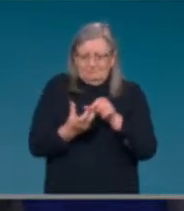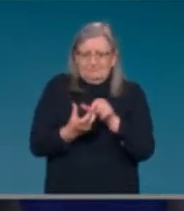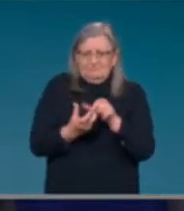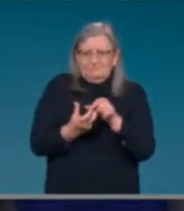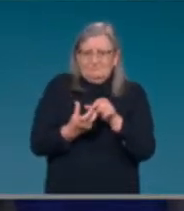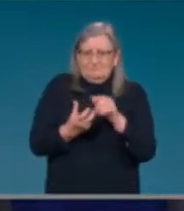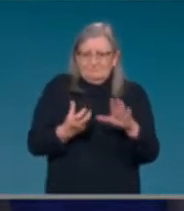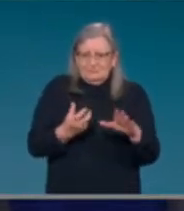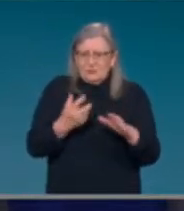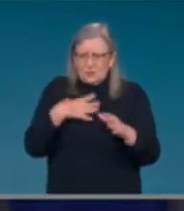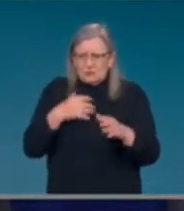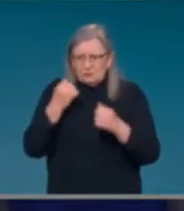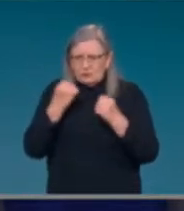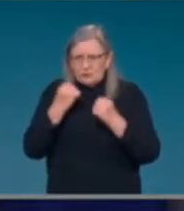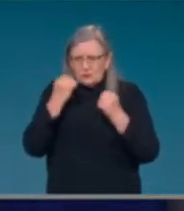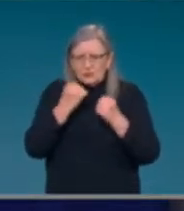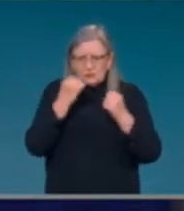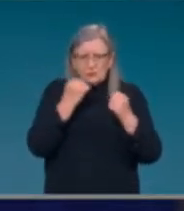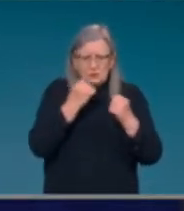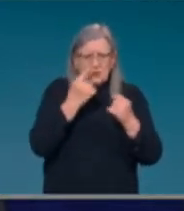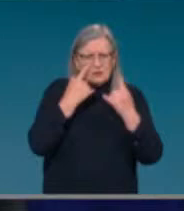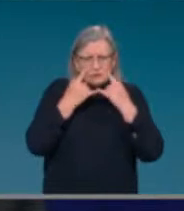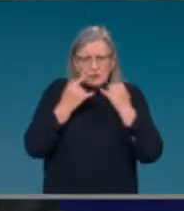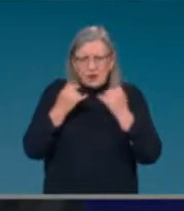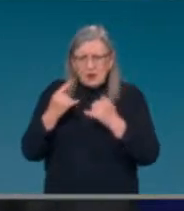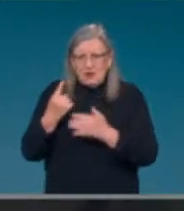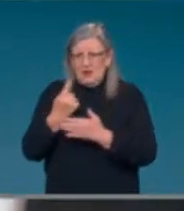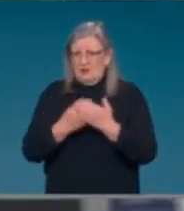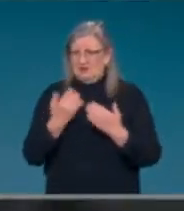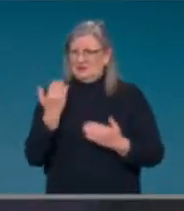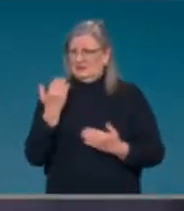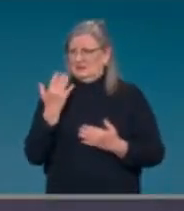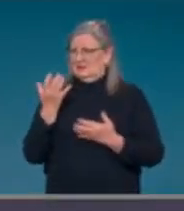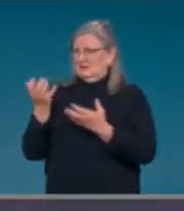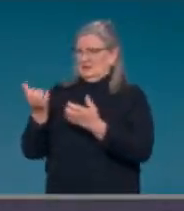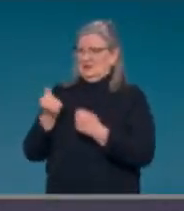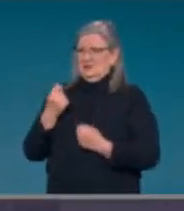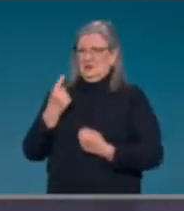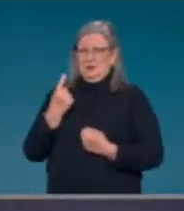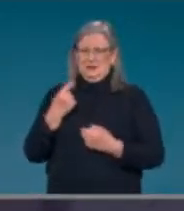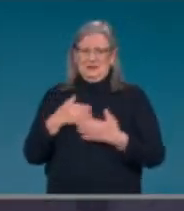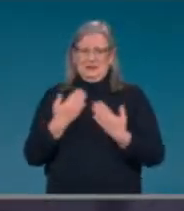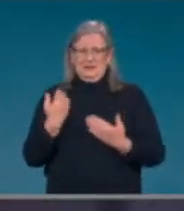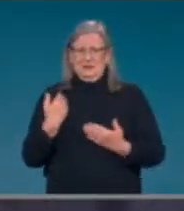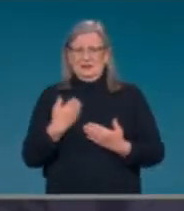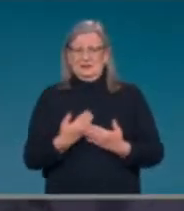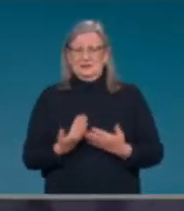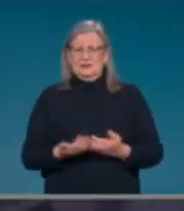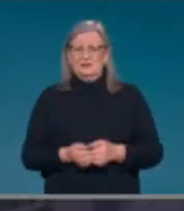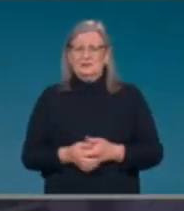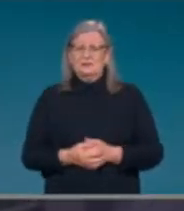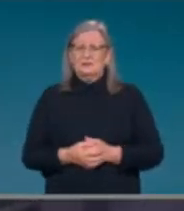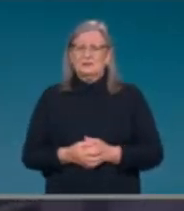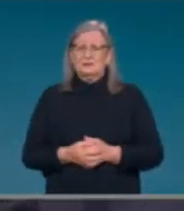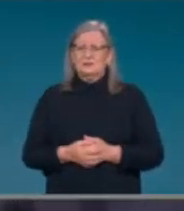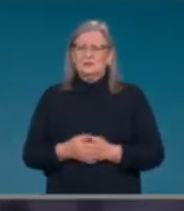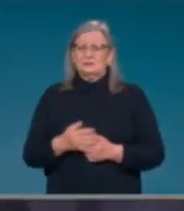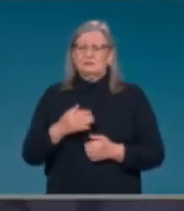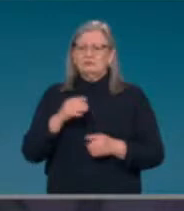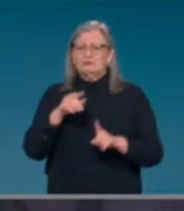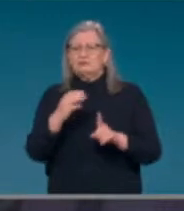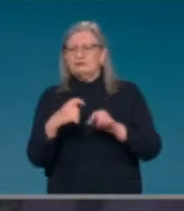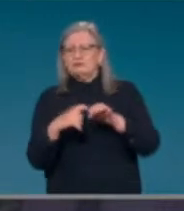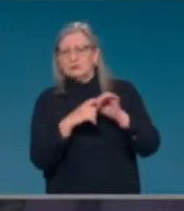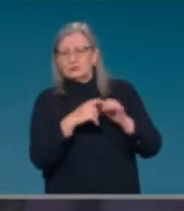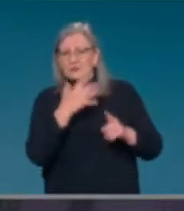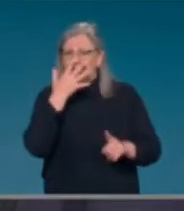but as I've said, we've only had it for a day. Yeah. Sierra? Just on kids now, 5 to 11 possibly being vaccinated,